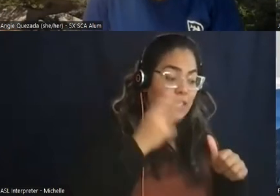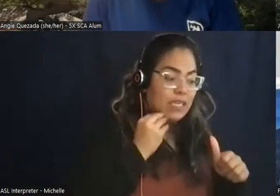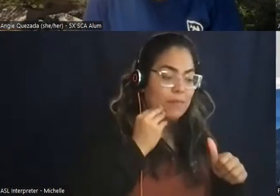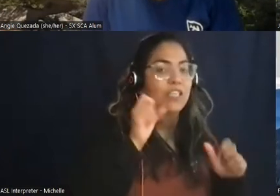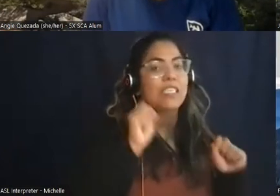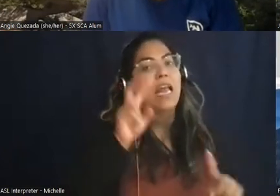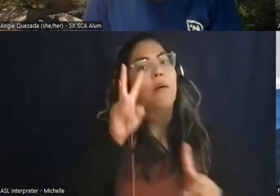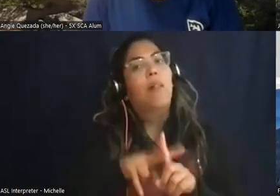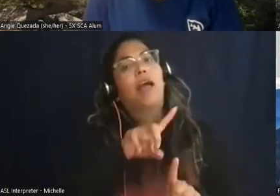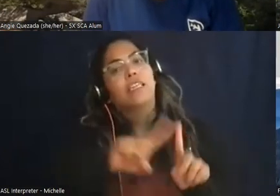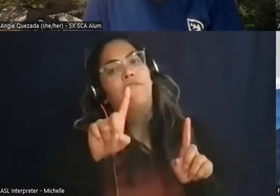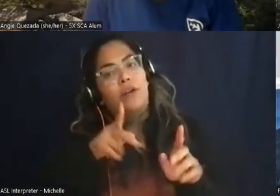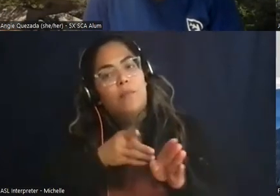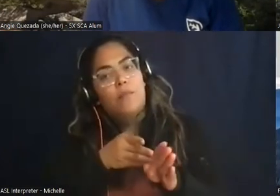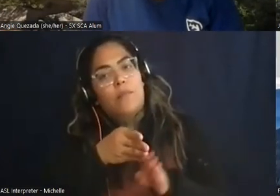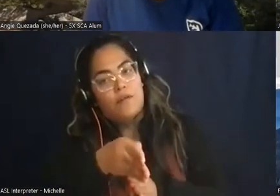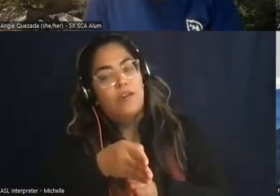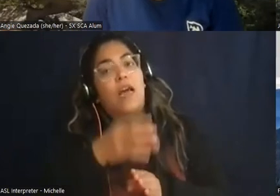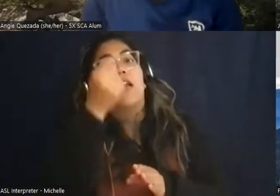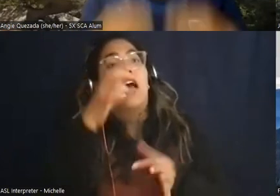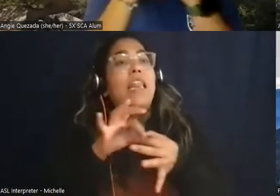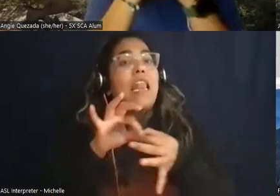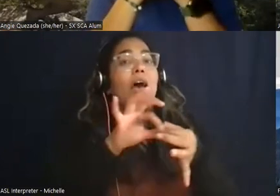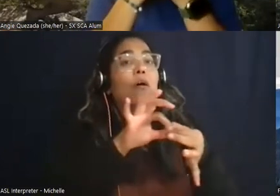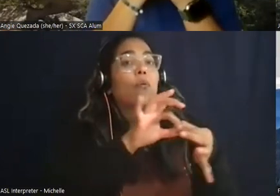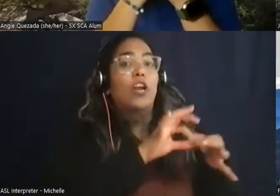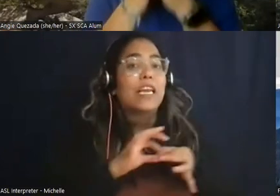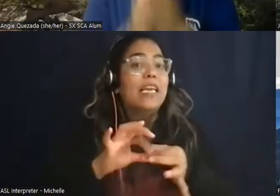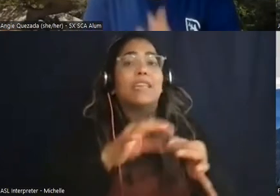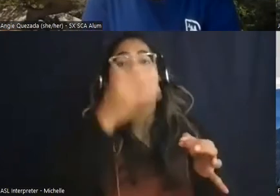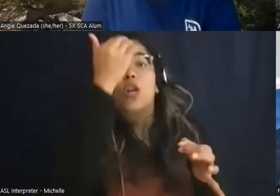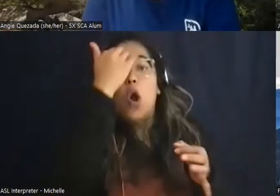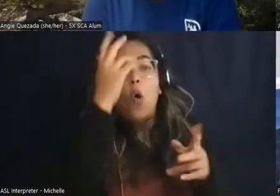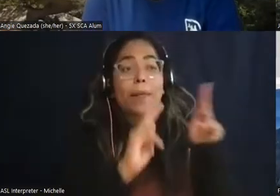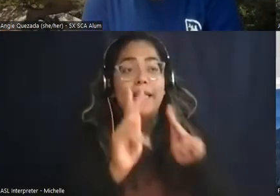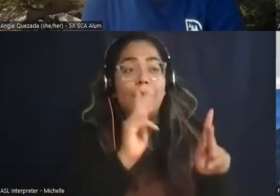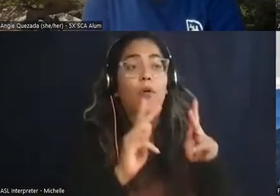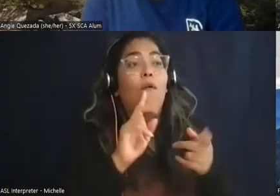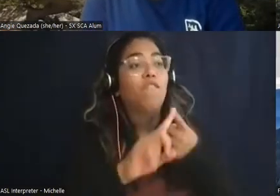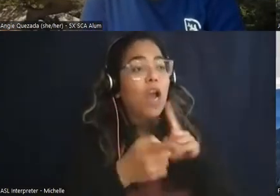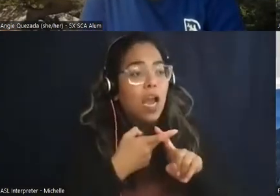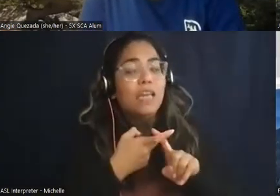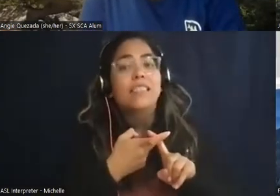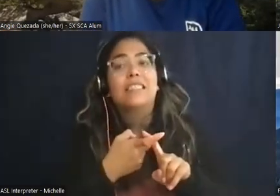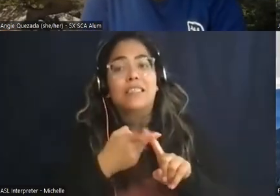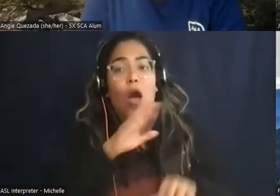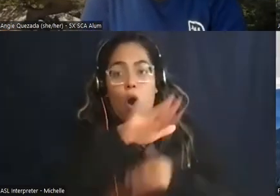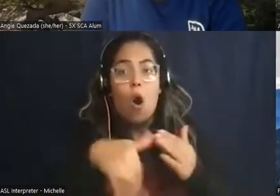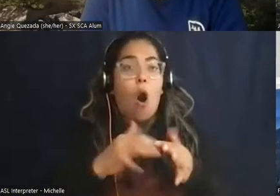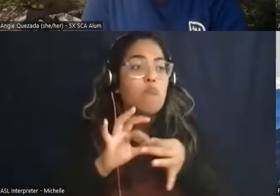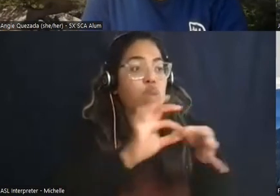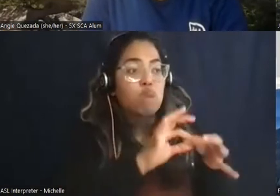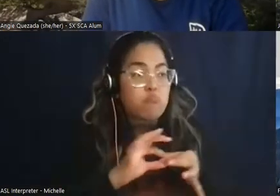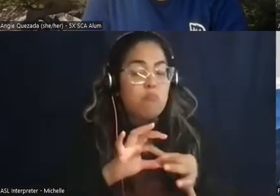the networking getting to know people getting to have the uh know people as friends the